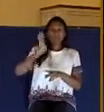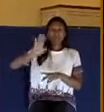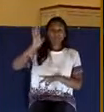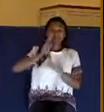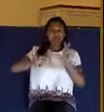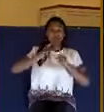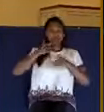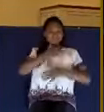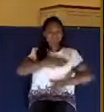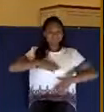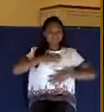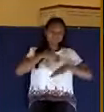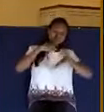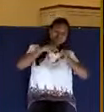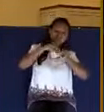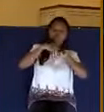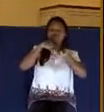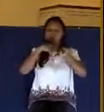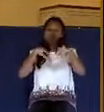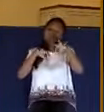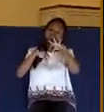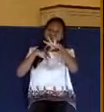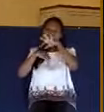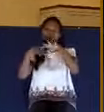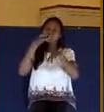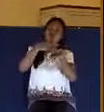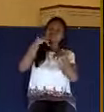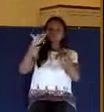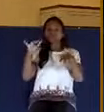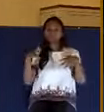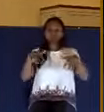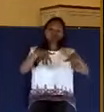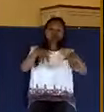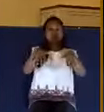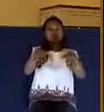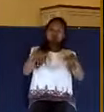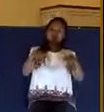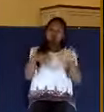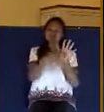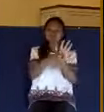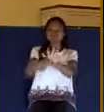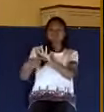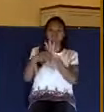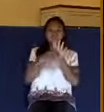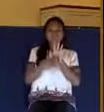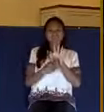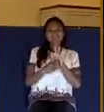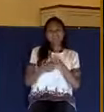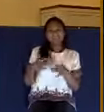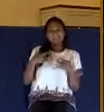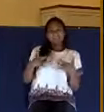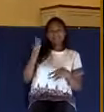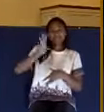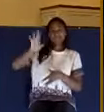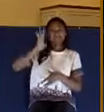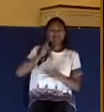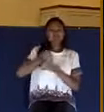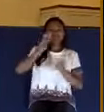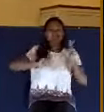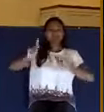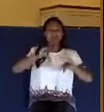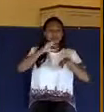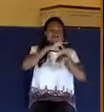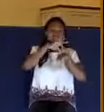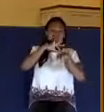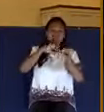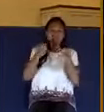rings and distribute gems over their joint. It was common practice of well-to-do people to wear a lot of rings on